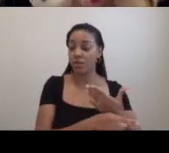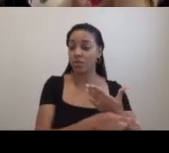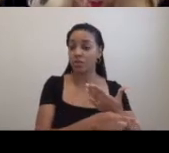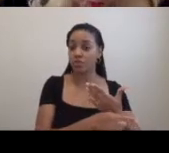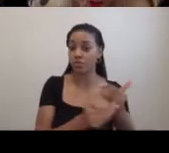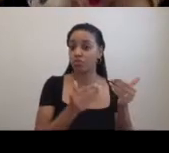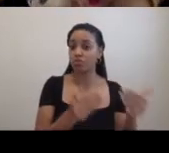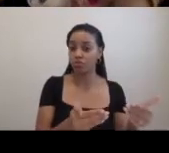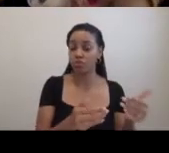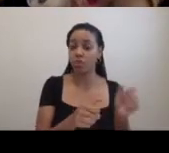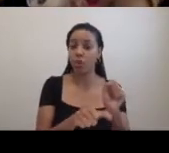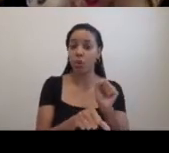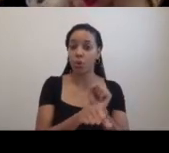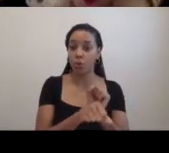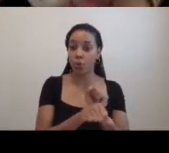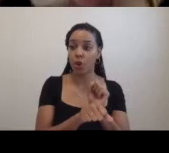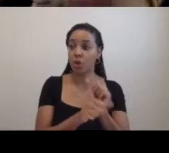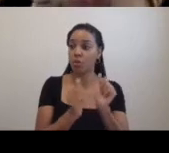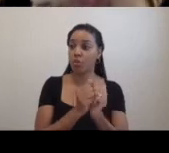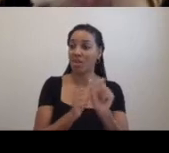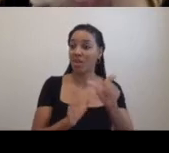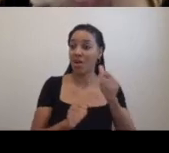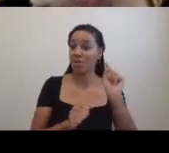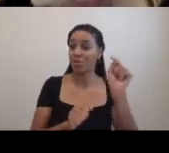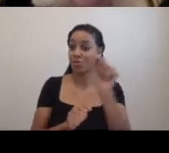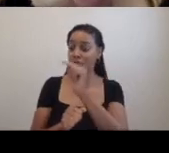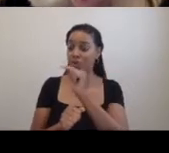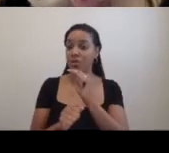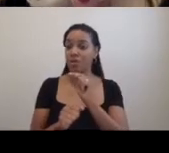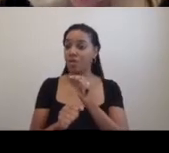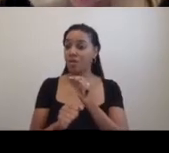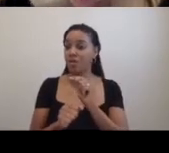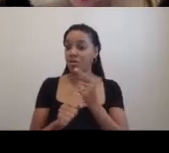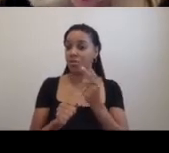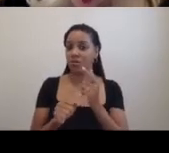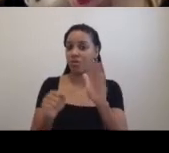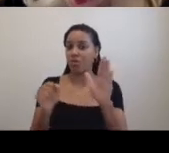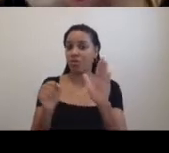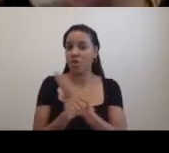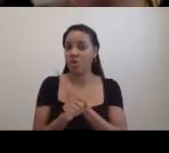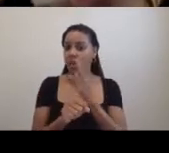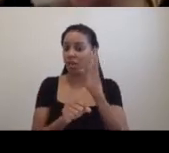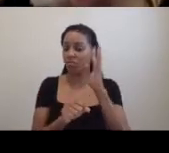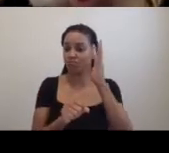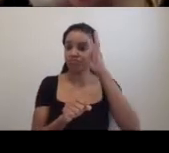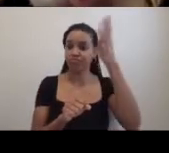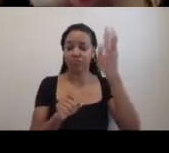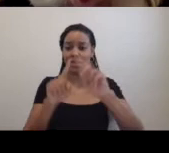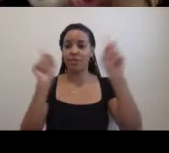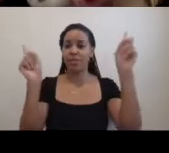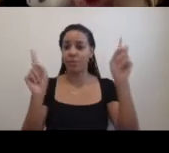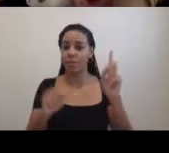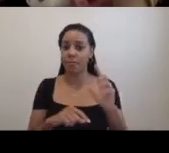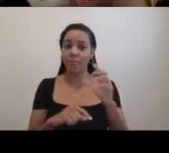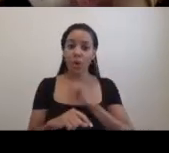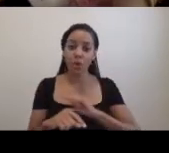with others totally out of the box. Queens Museum, Creative Time,